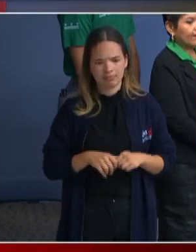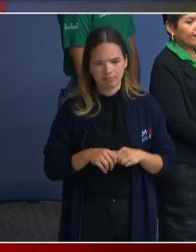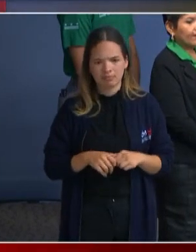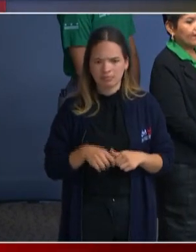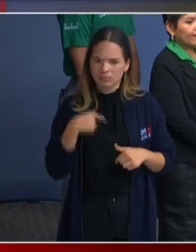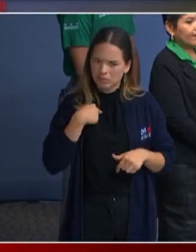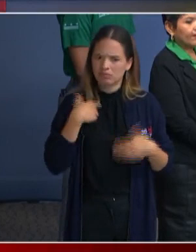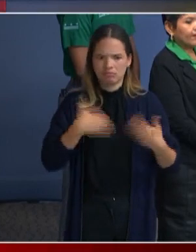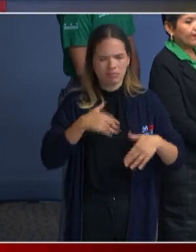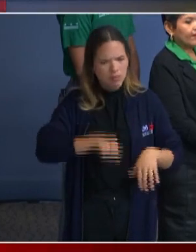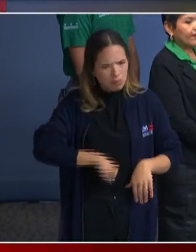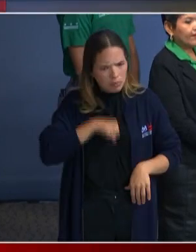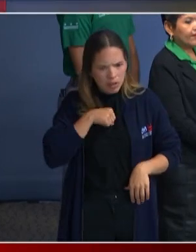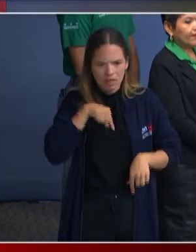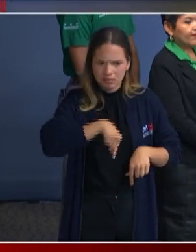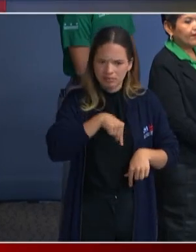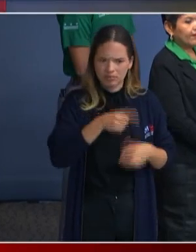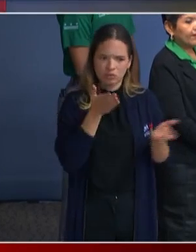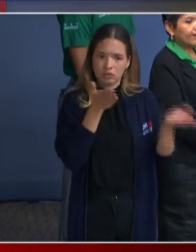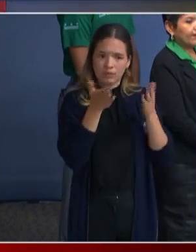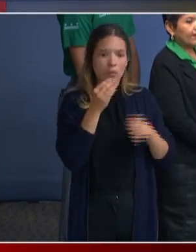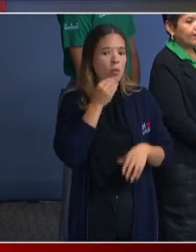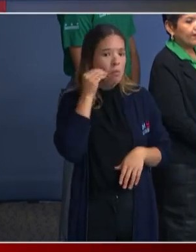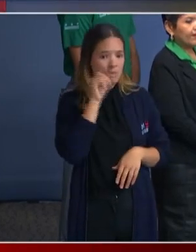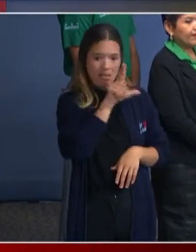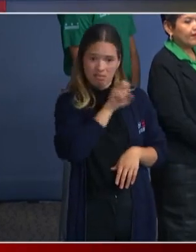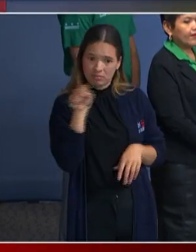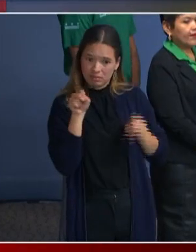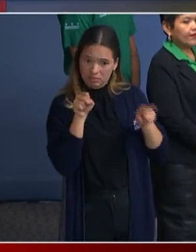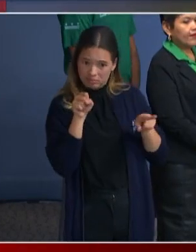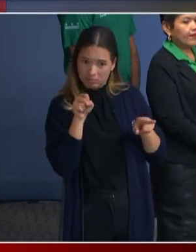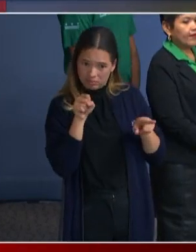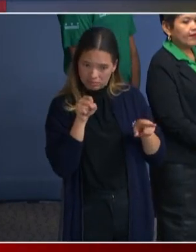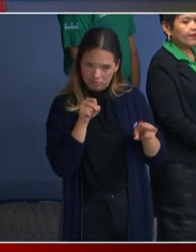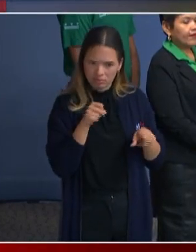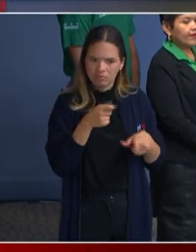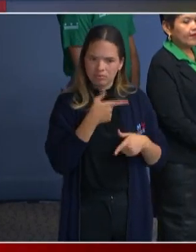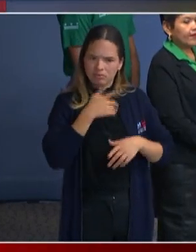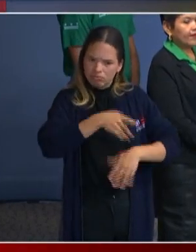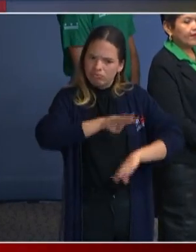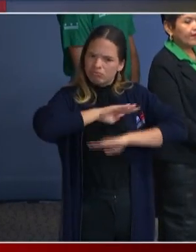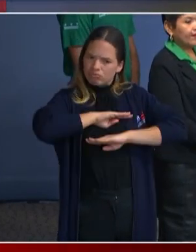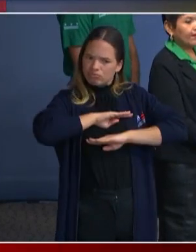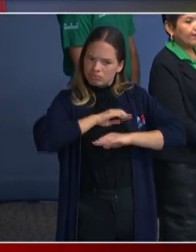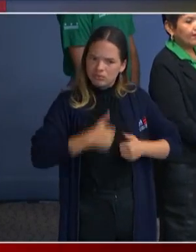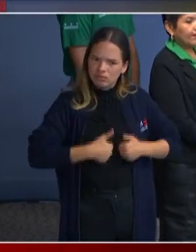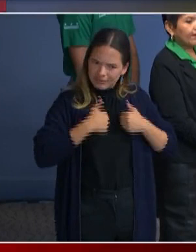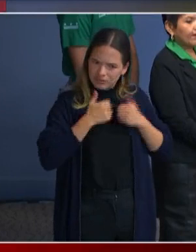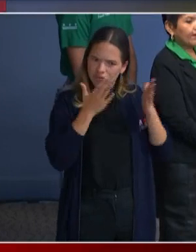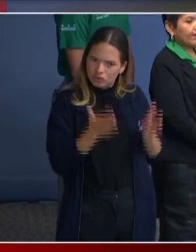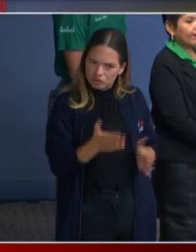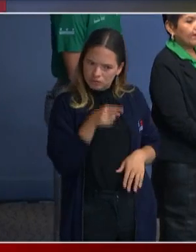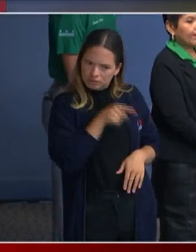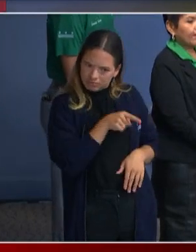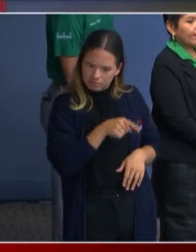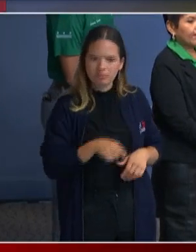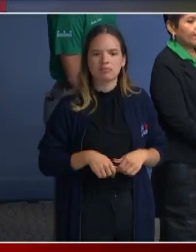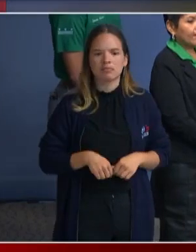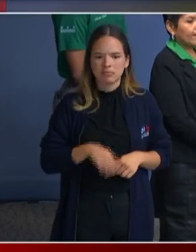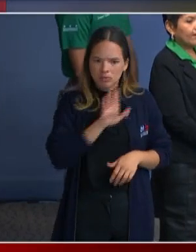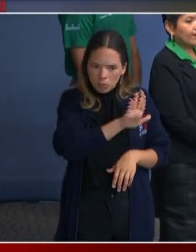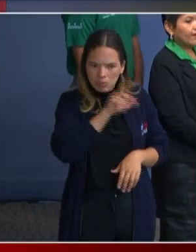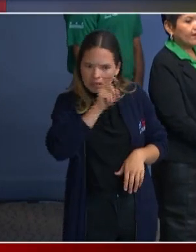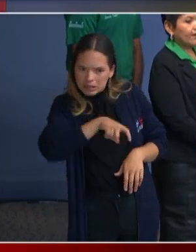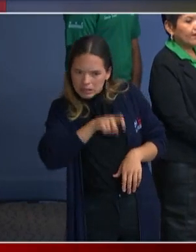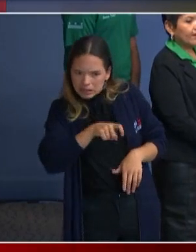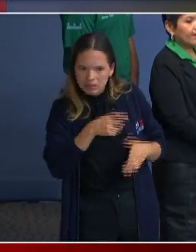that better targets and meets the needs of DC residents experiencing homelessness and we remain committed